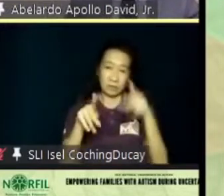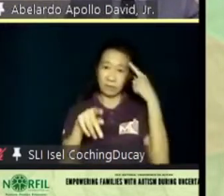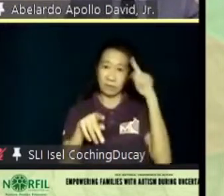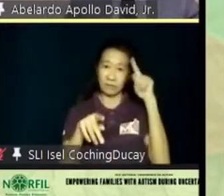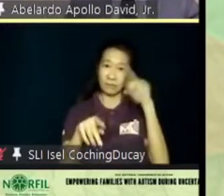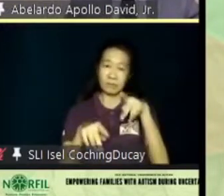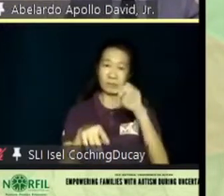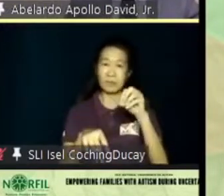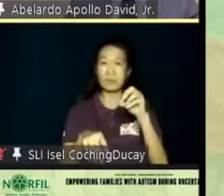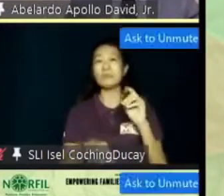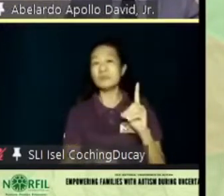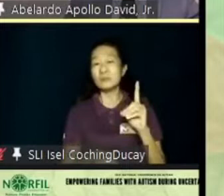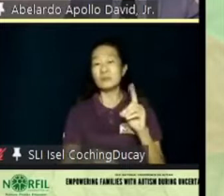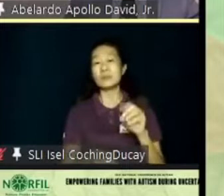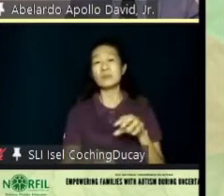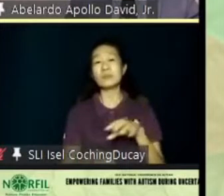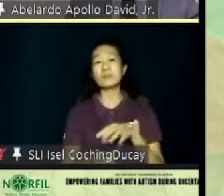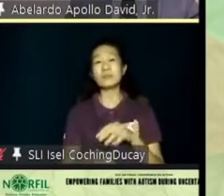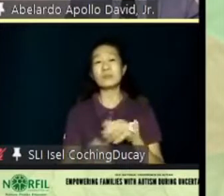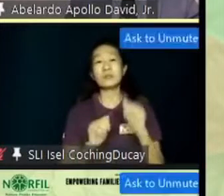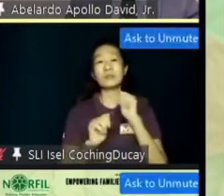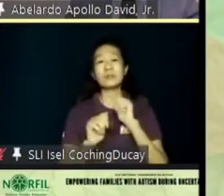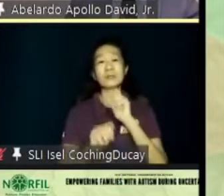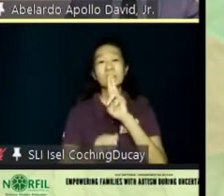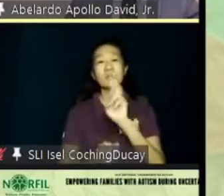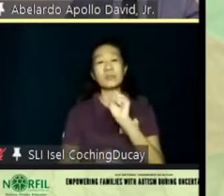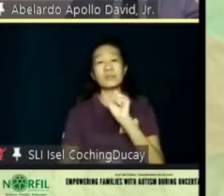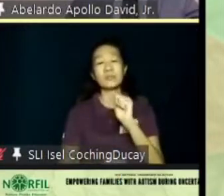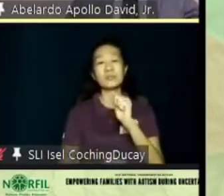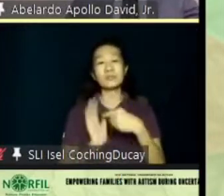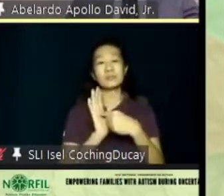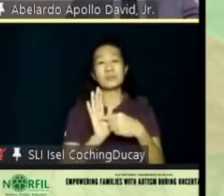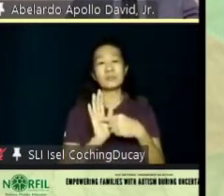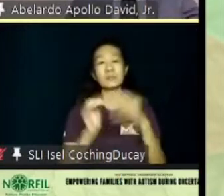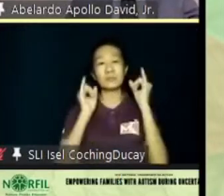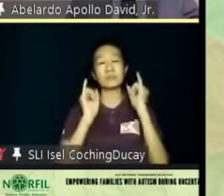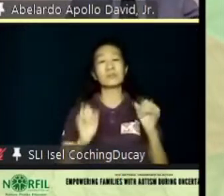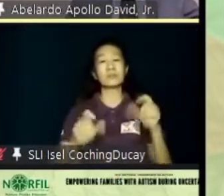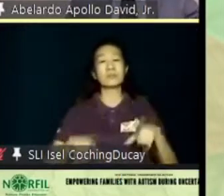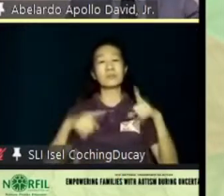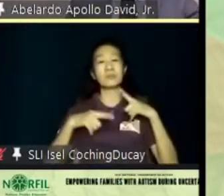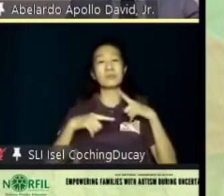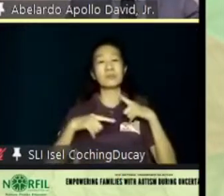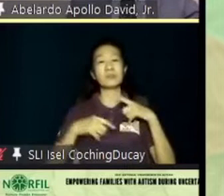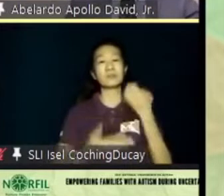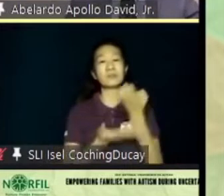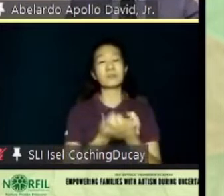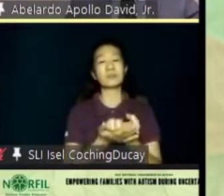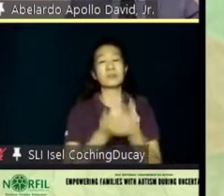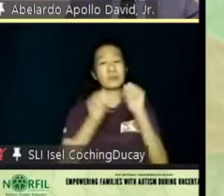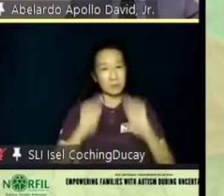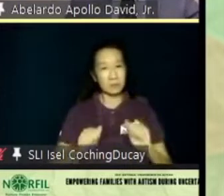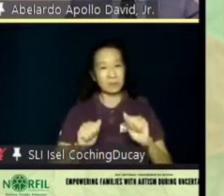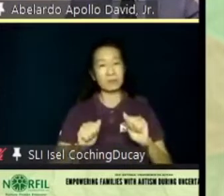USA's Individuals with Disabilities Act of 1990 stipulates independent living and economic self-sufficiency as the